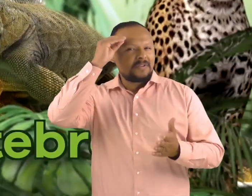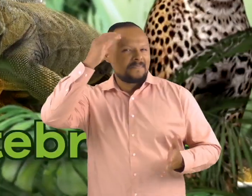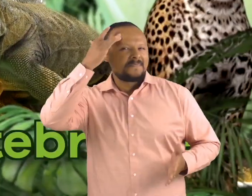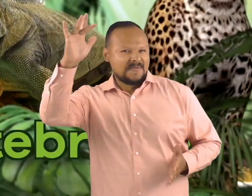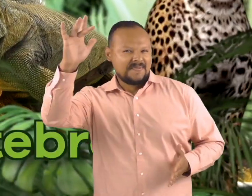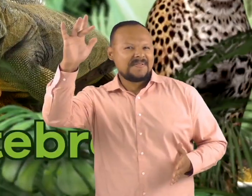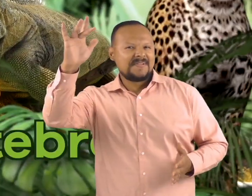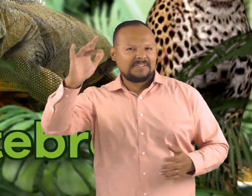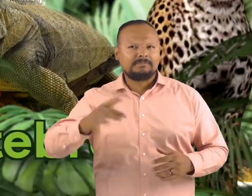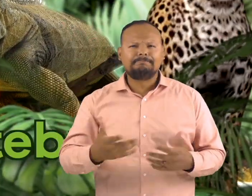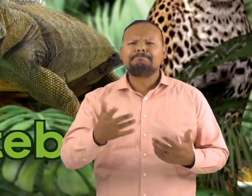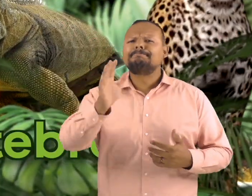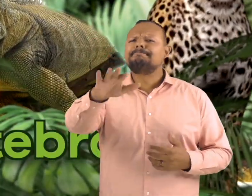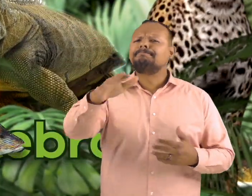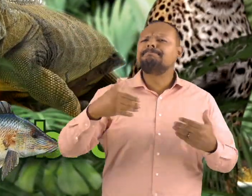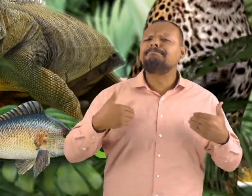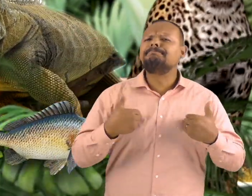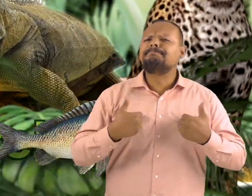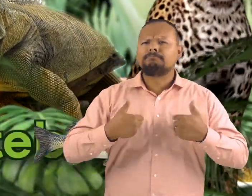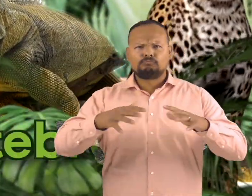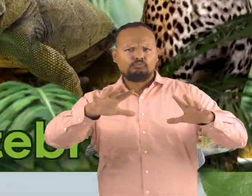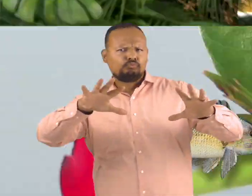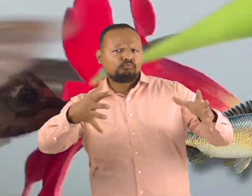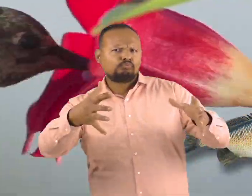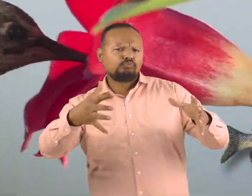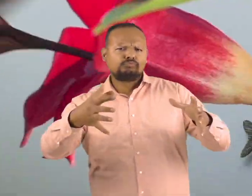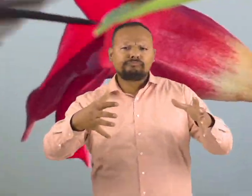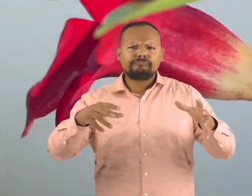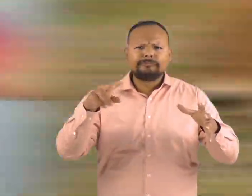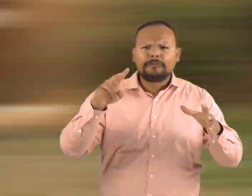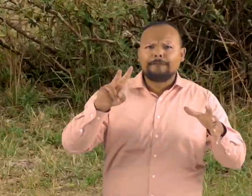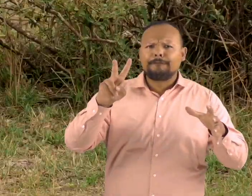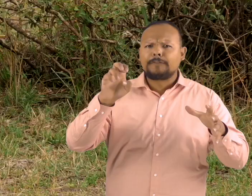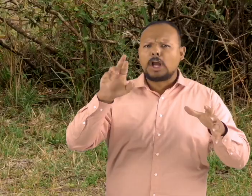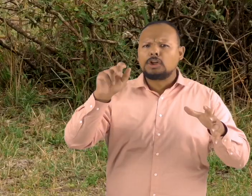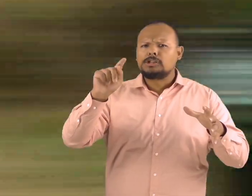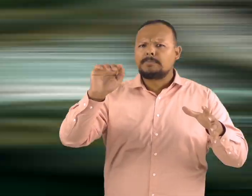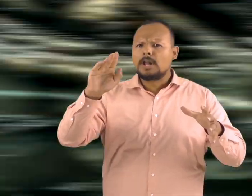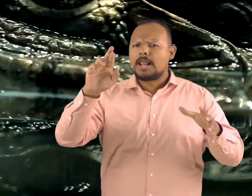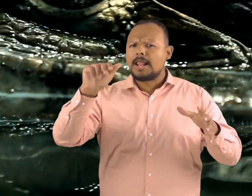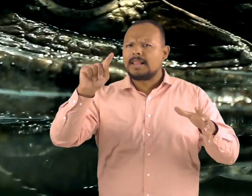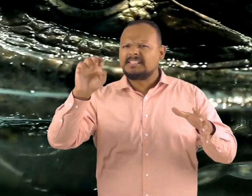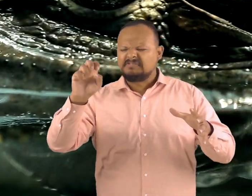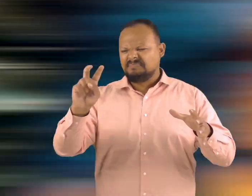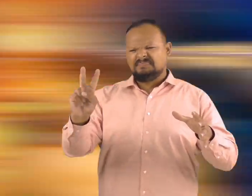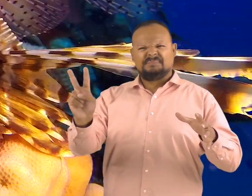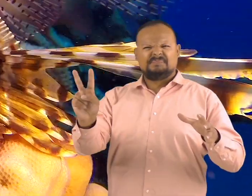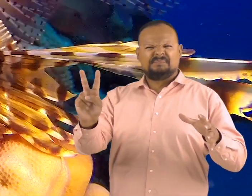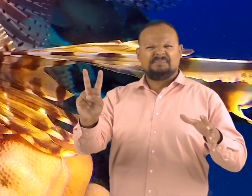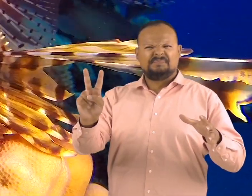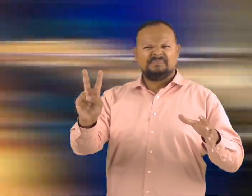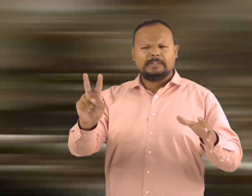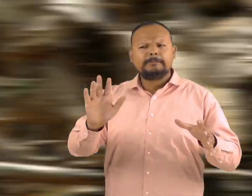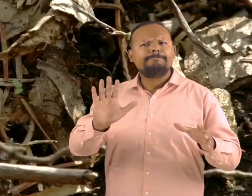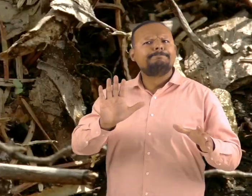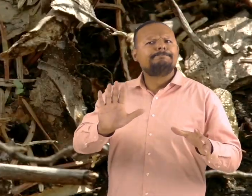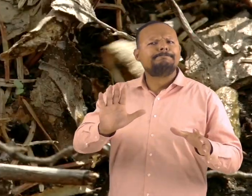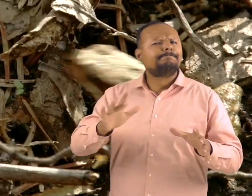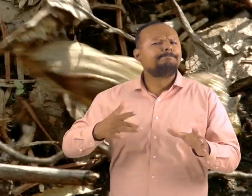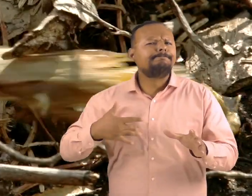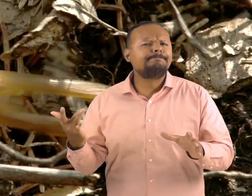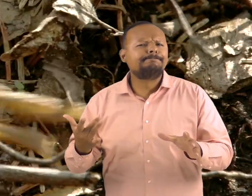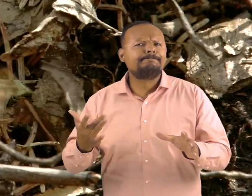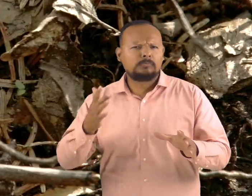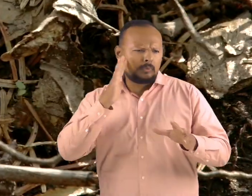What is a vertebrate? Today, we're going to talk about a very interesting group of animals,